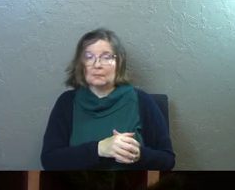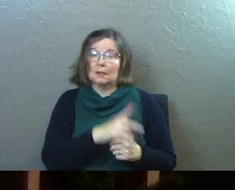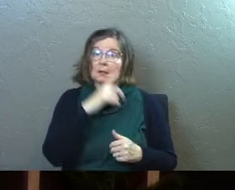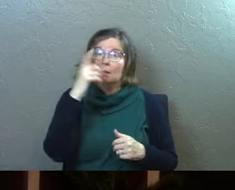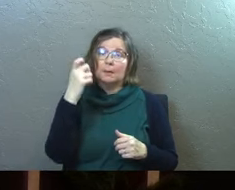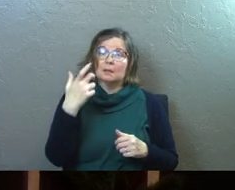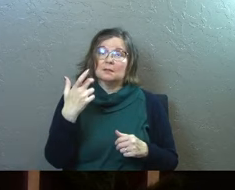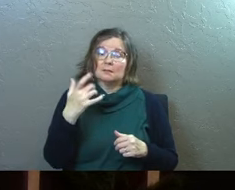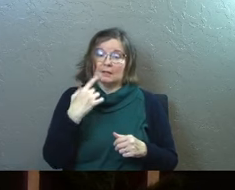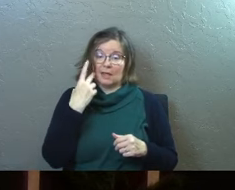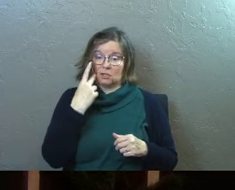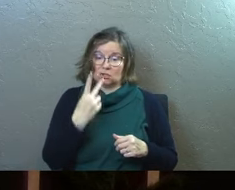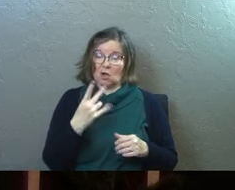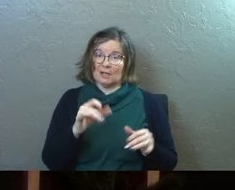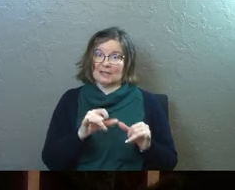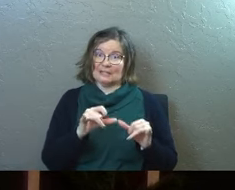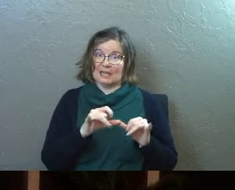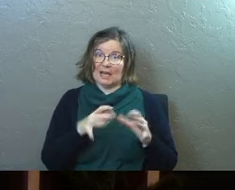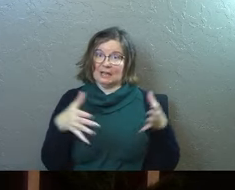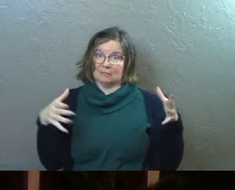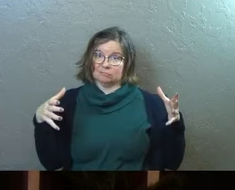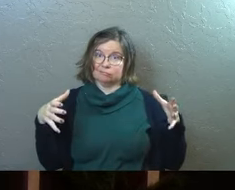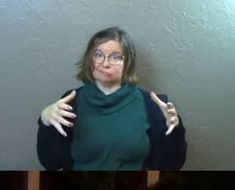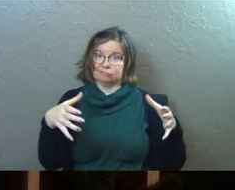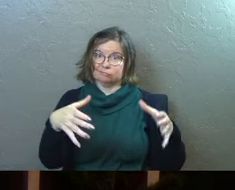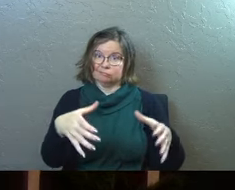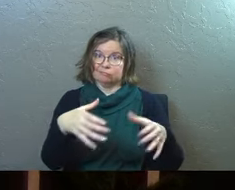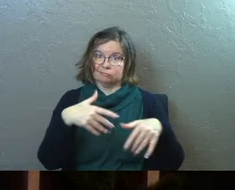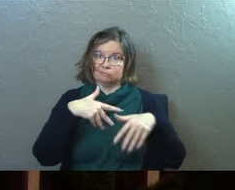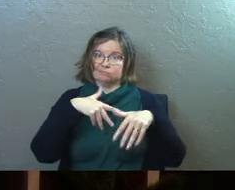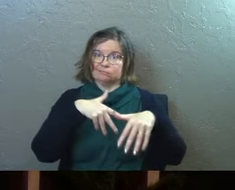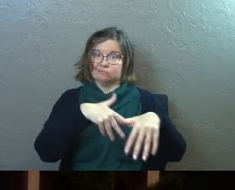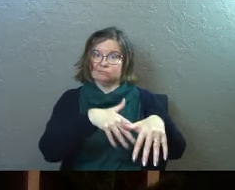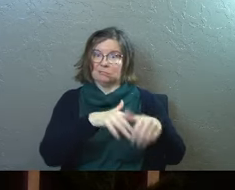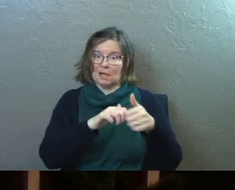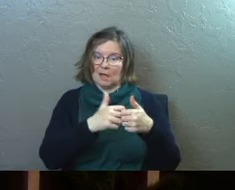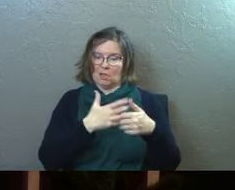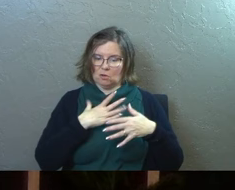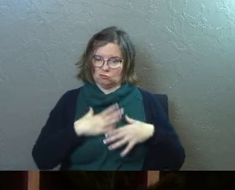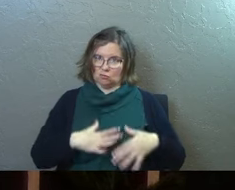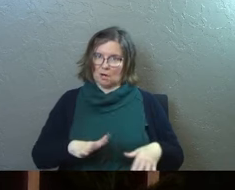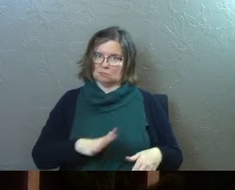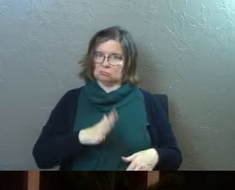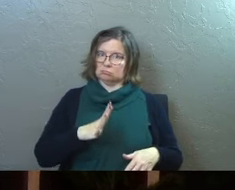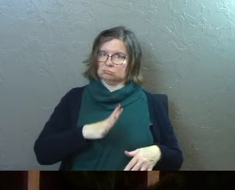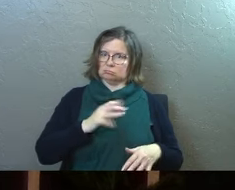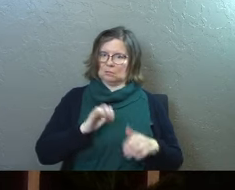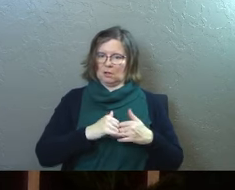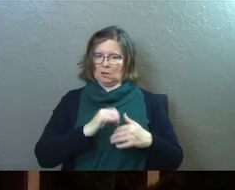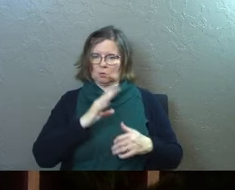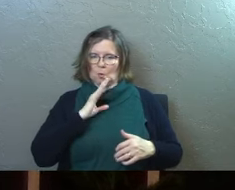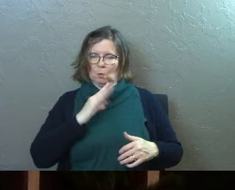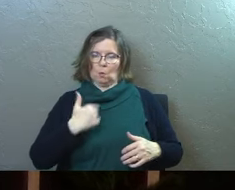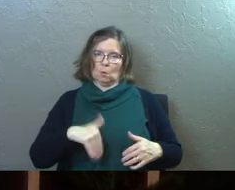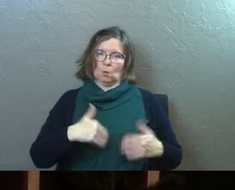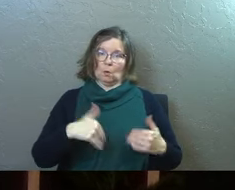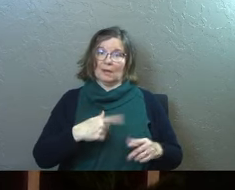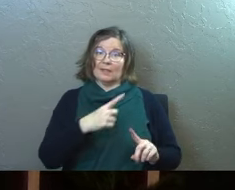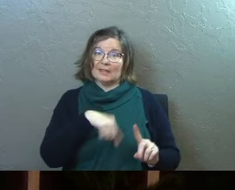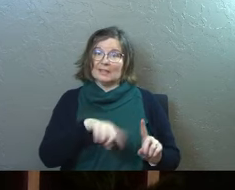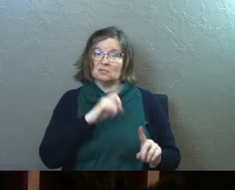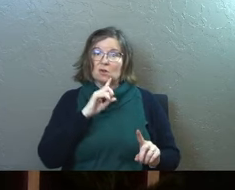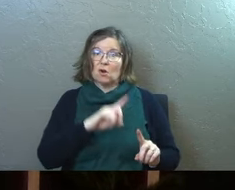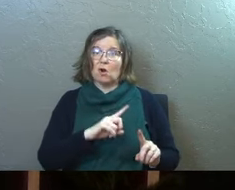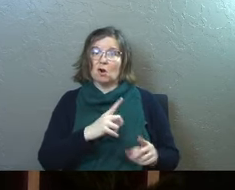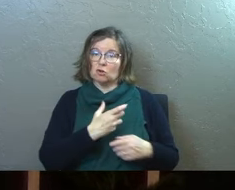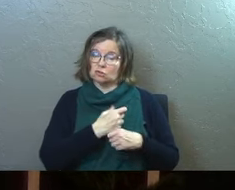It's because they saw the size of their caravan. They saw the way that these guys dressed. They saw the way that these guys talked. Like these